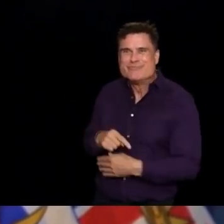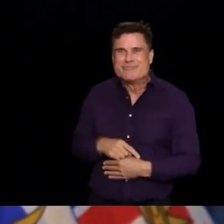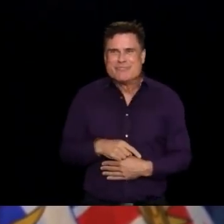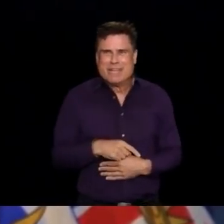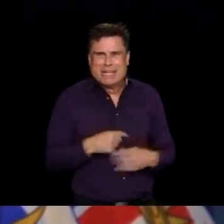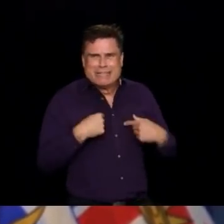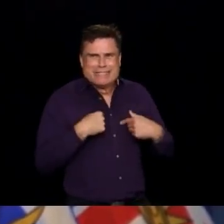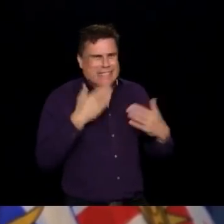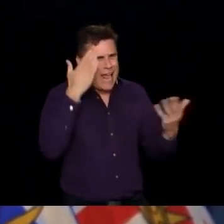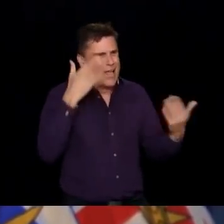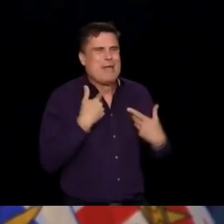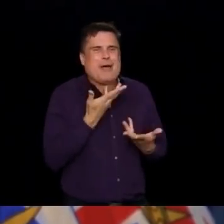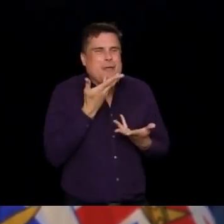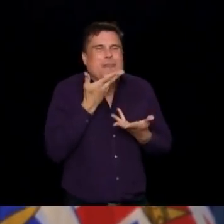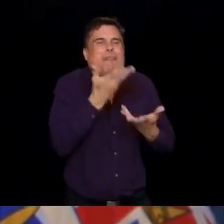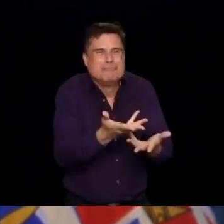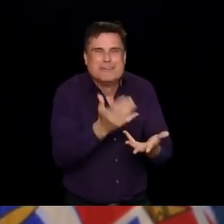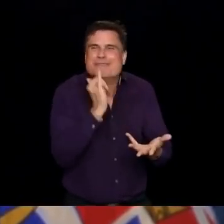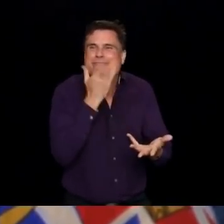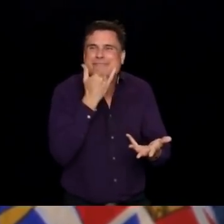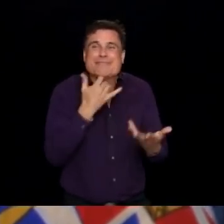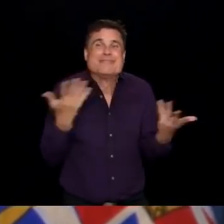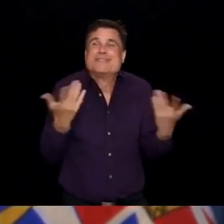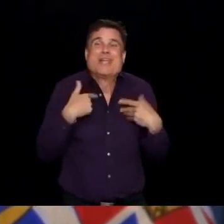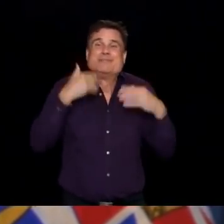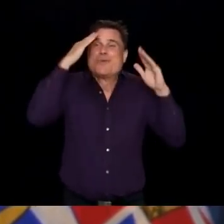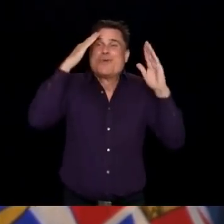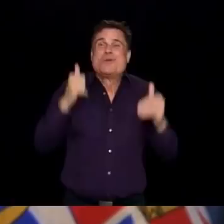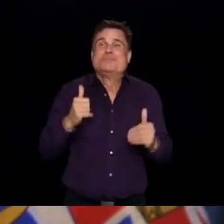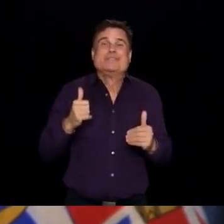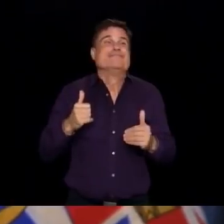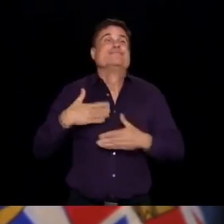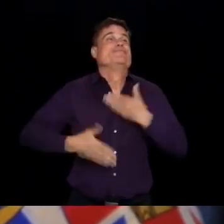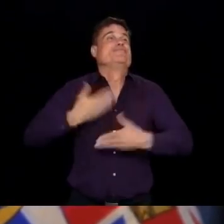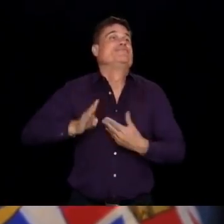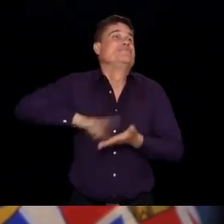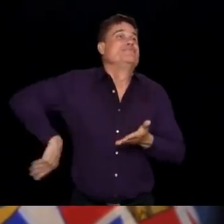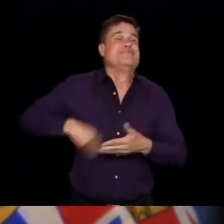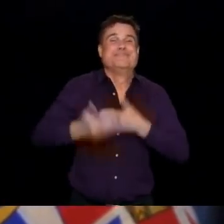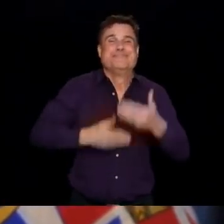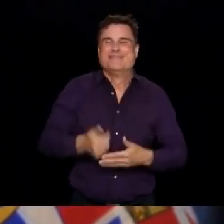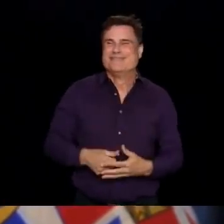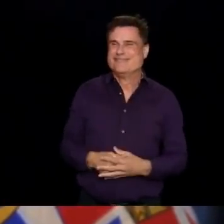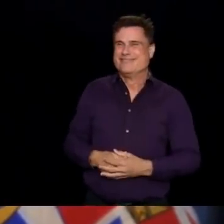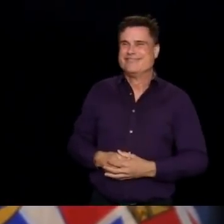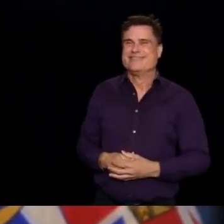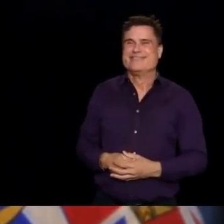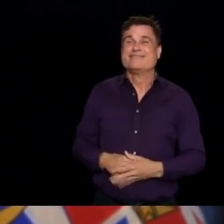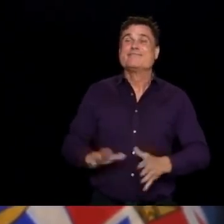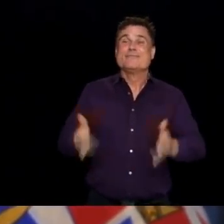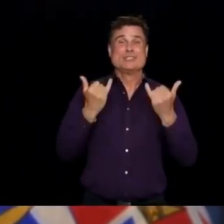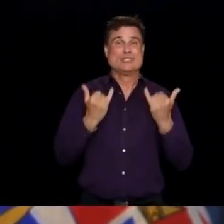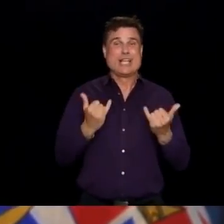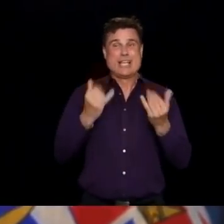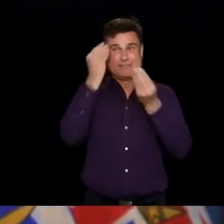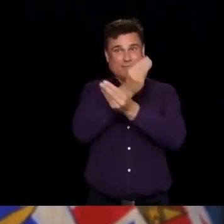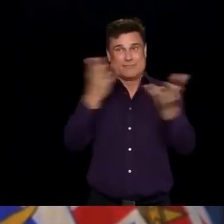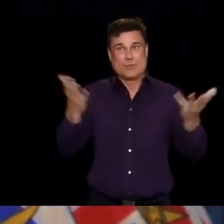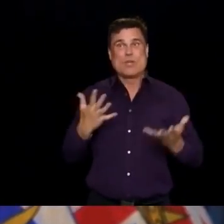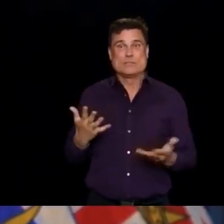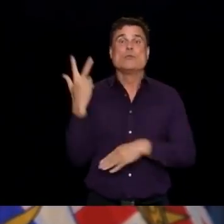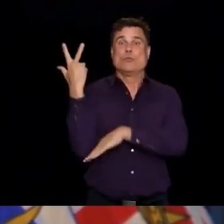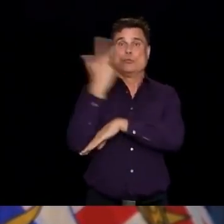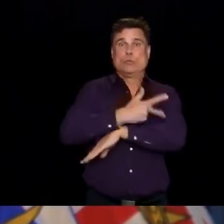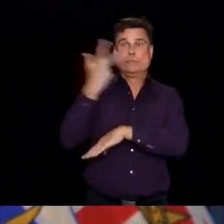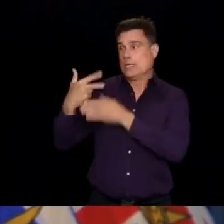quite yet. I know. I was hoping. So we have three reporting periods for